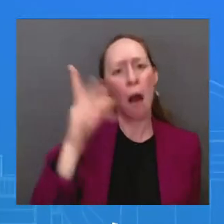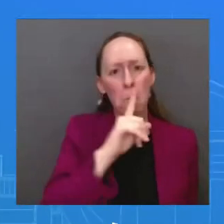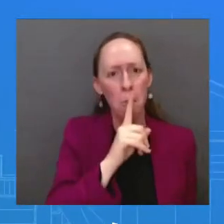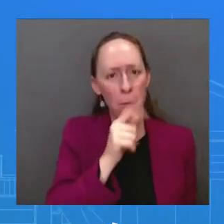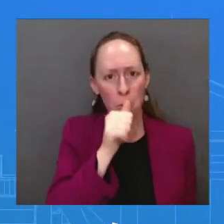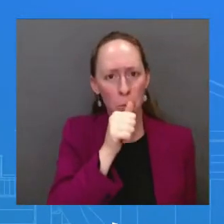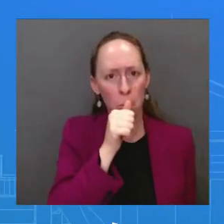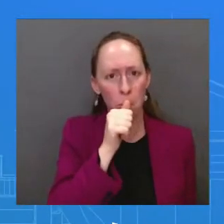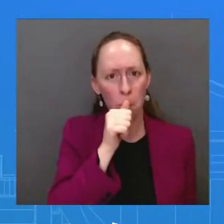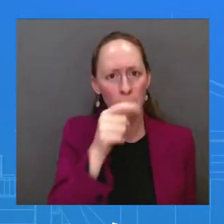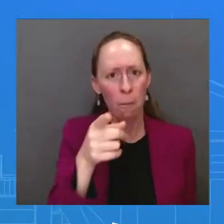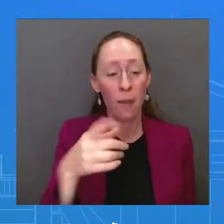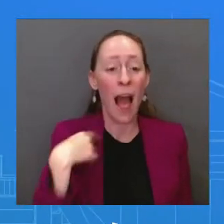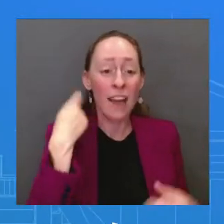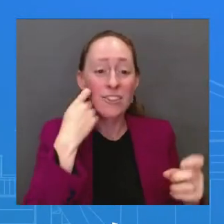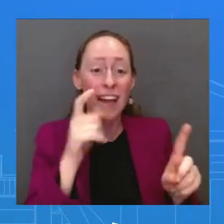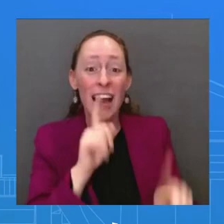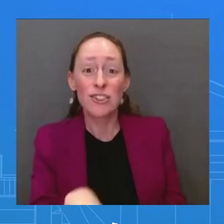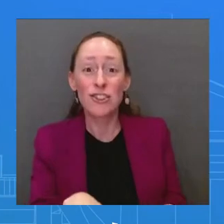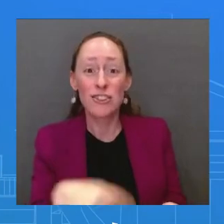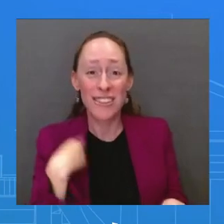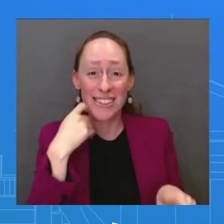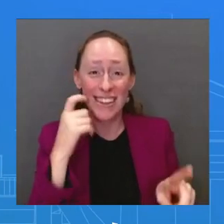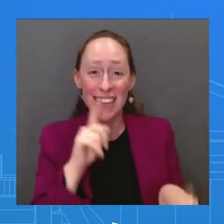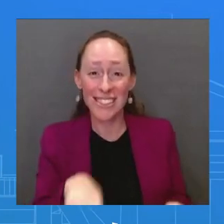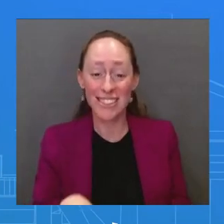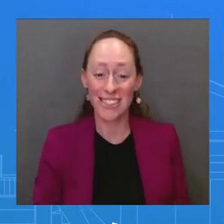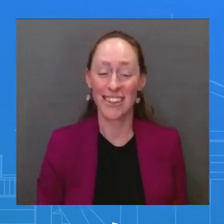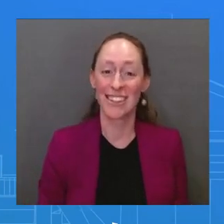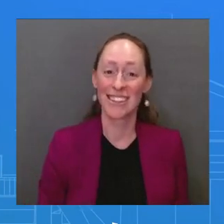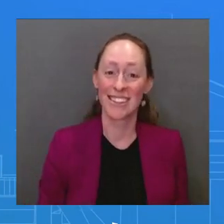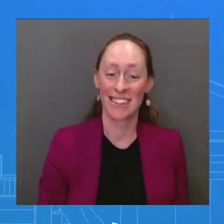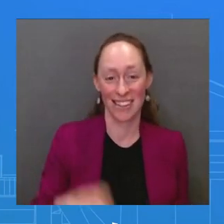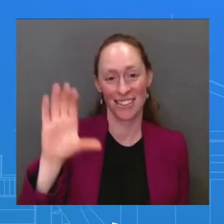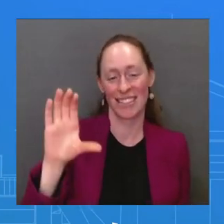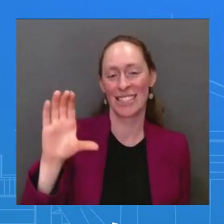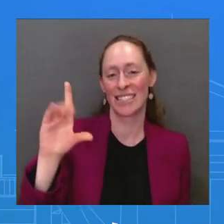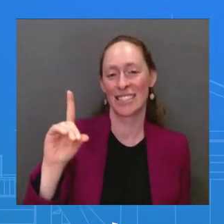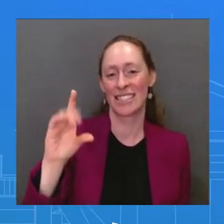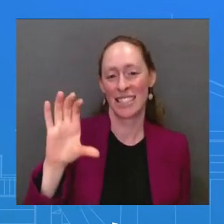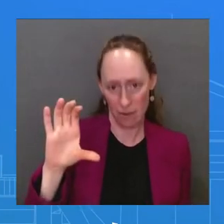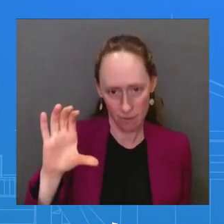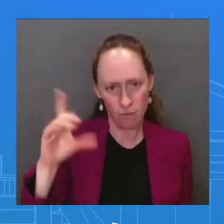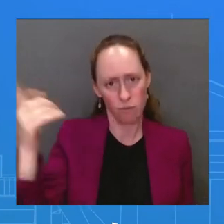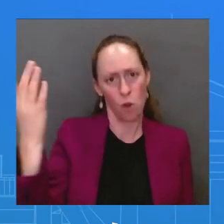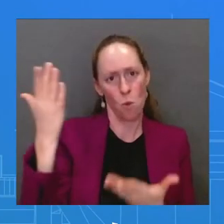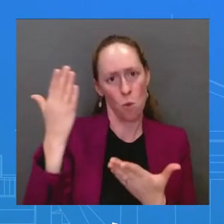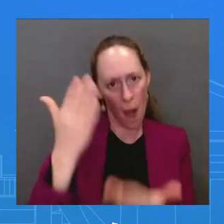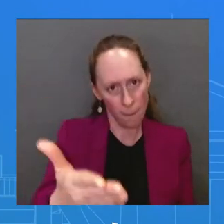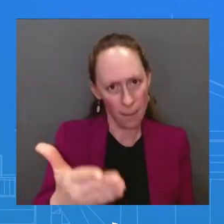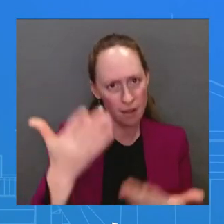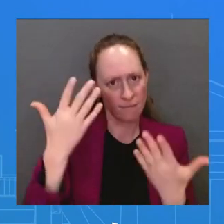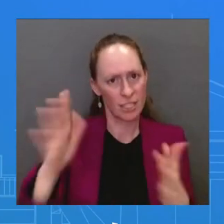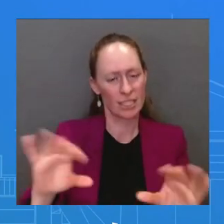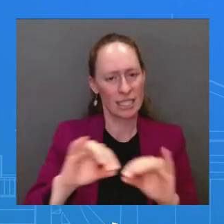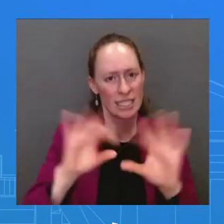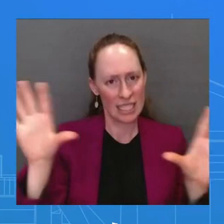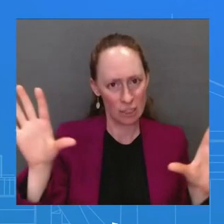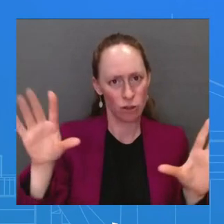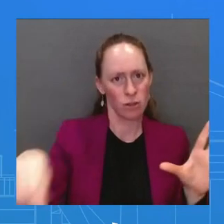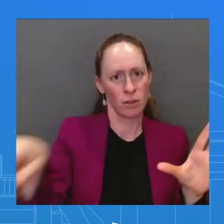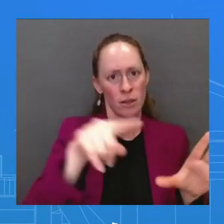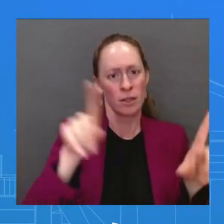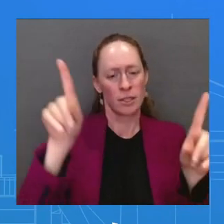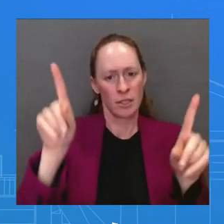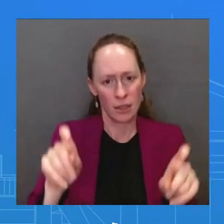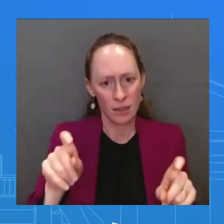explained it. CDC does not – MS. recommends that testing – does not recommend testing every day. That's